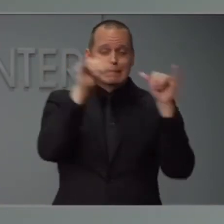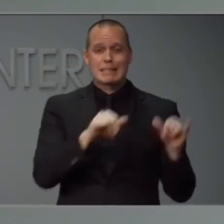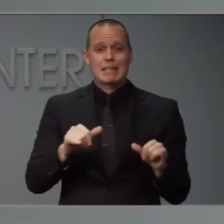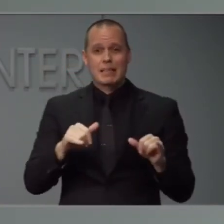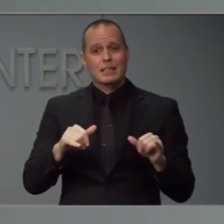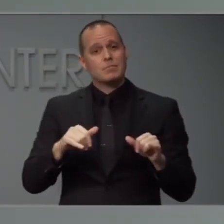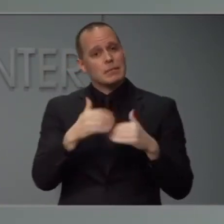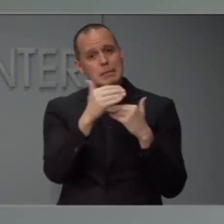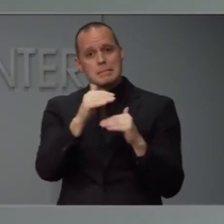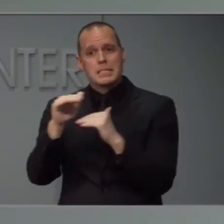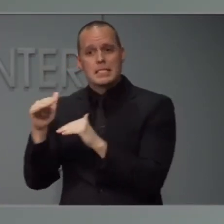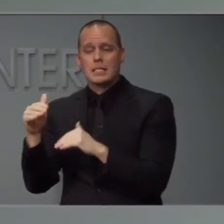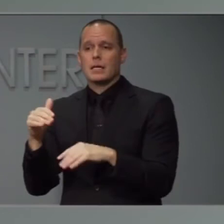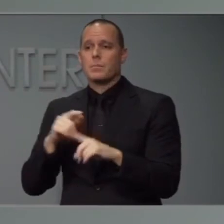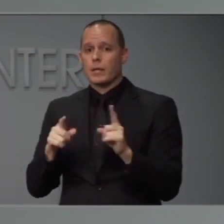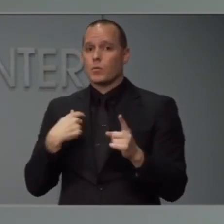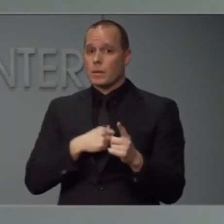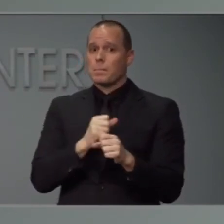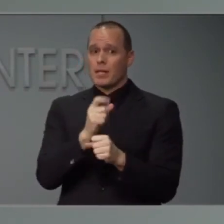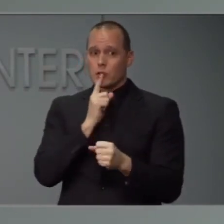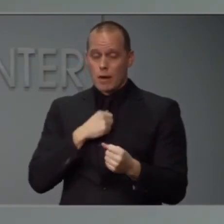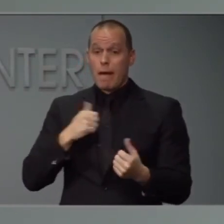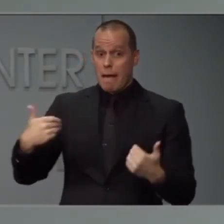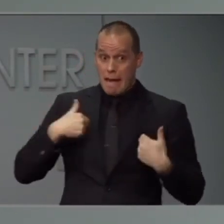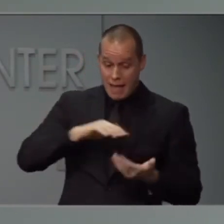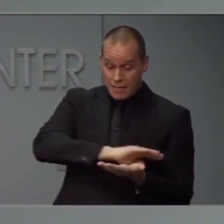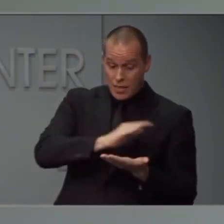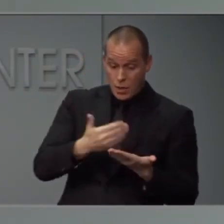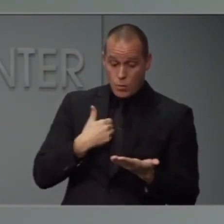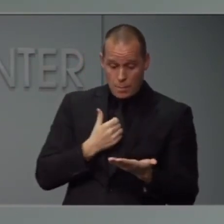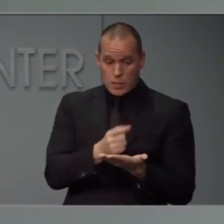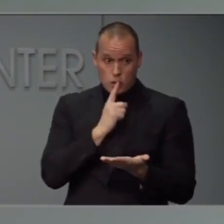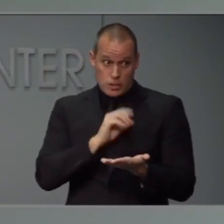prioritizing them in a way that helps us best respond to the virus.